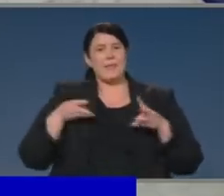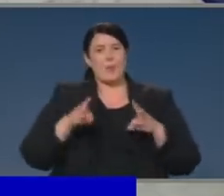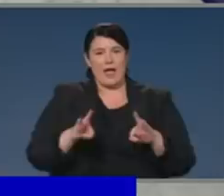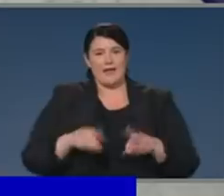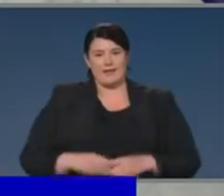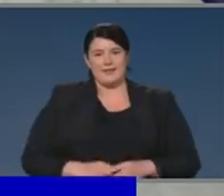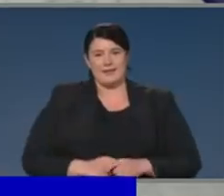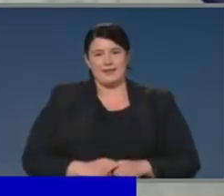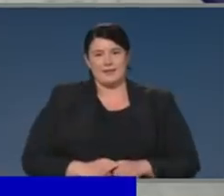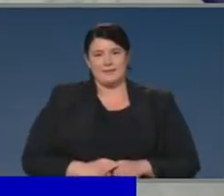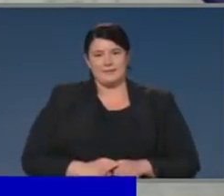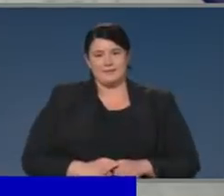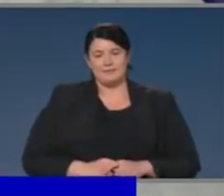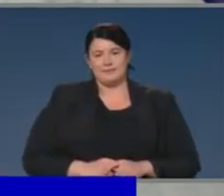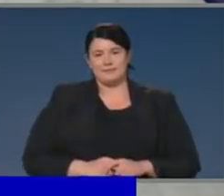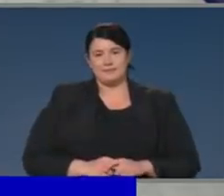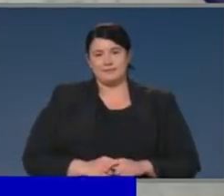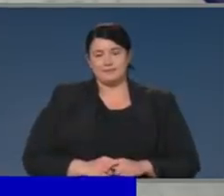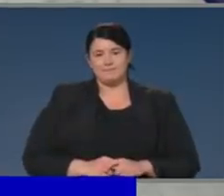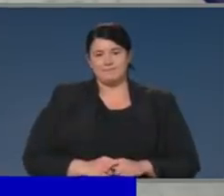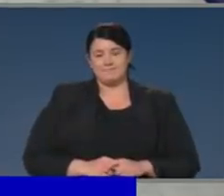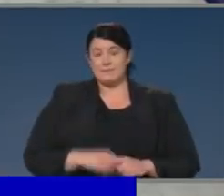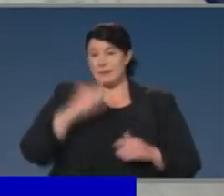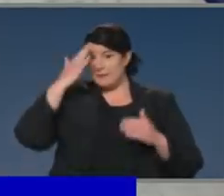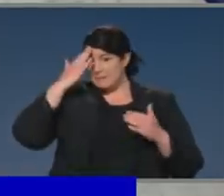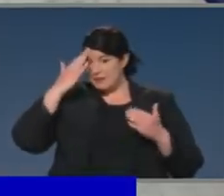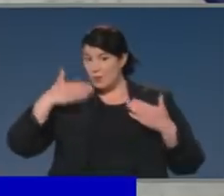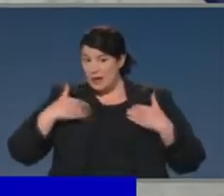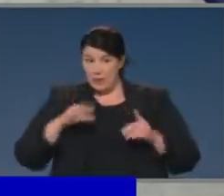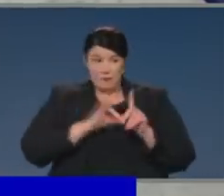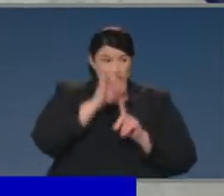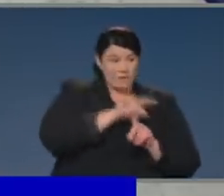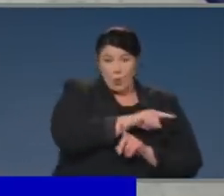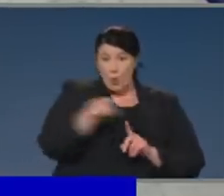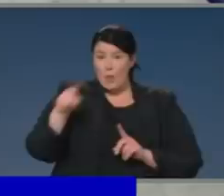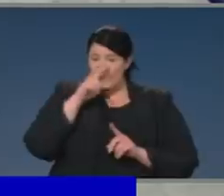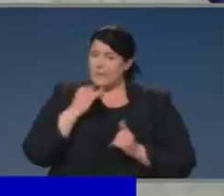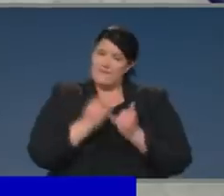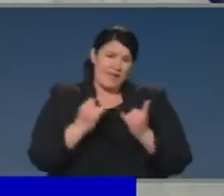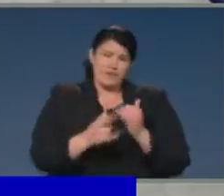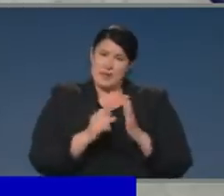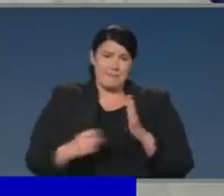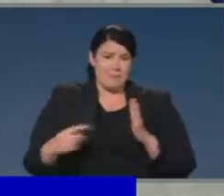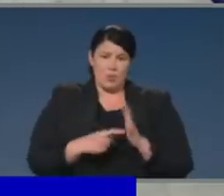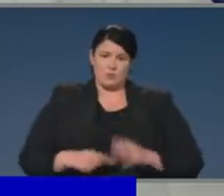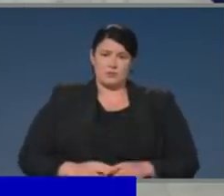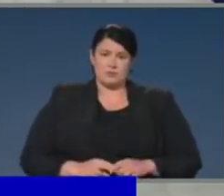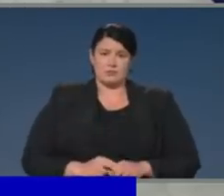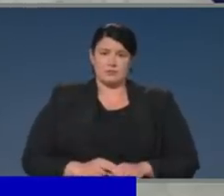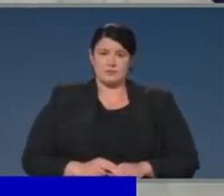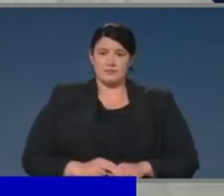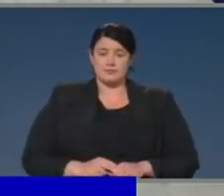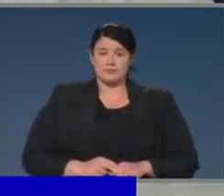that, as I've said so frequently, mental health is an integral part of each and every one of us. And that process has been,